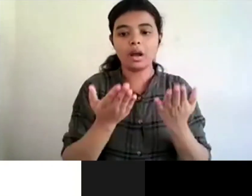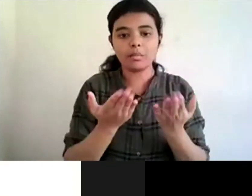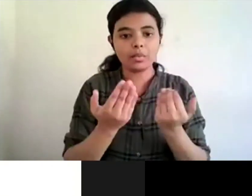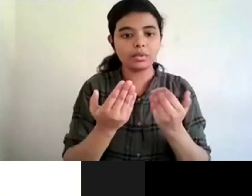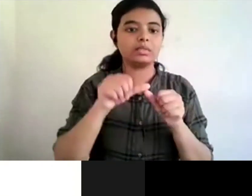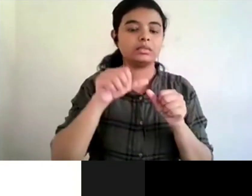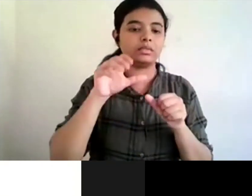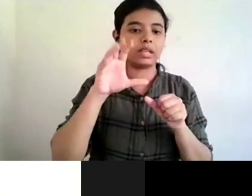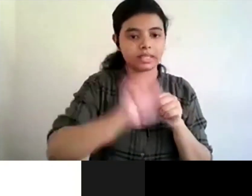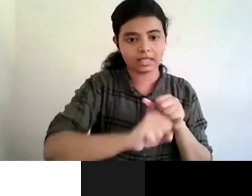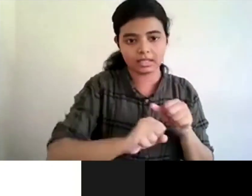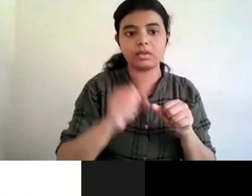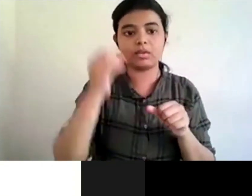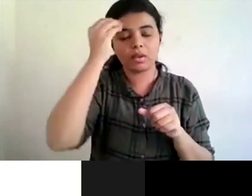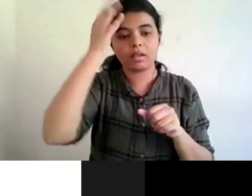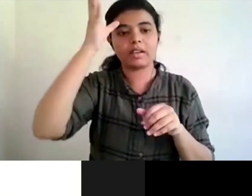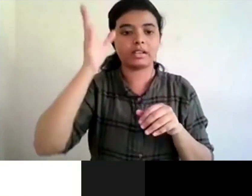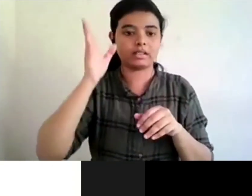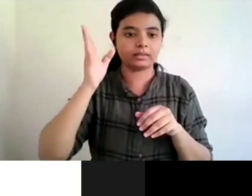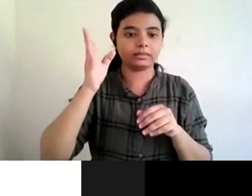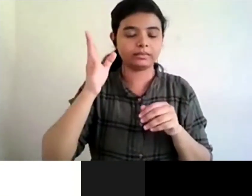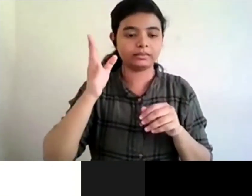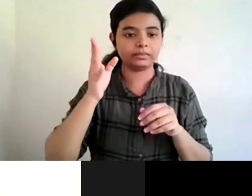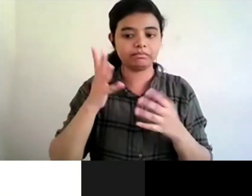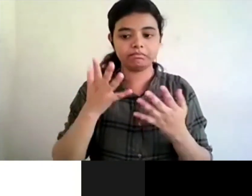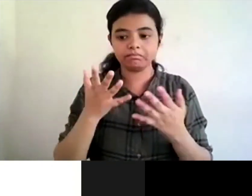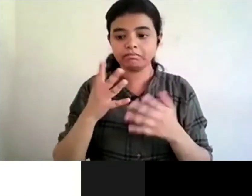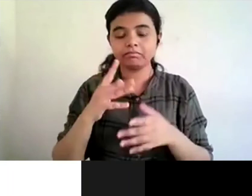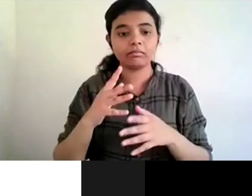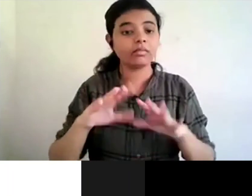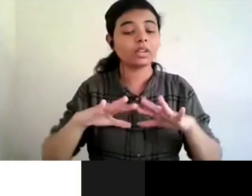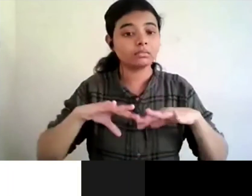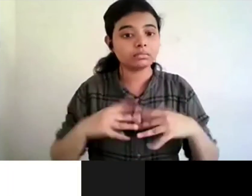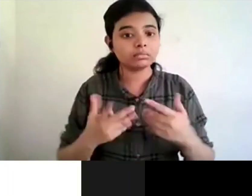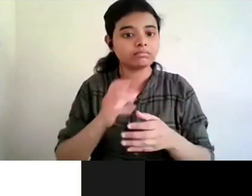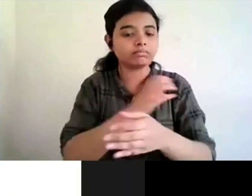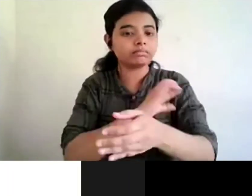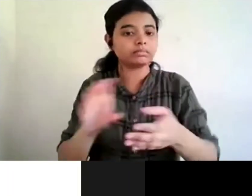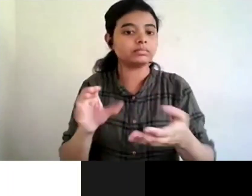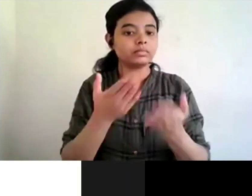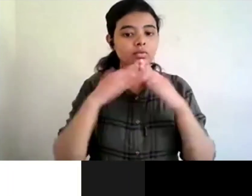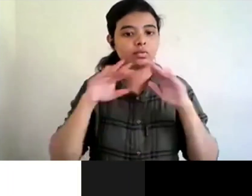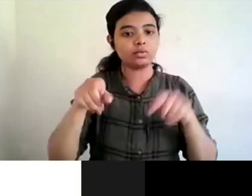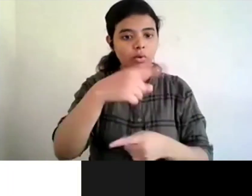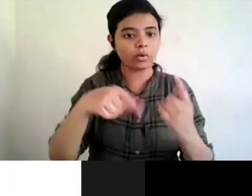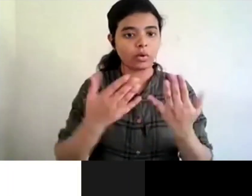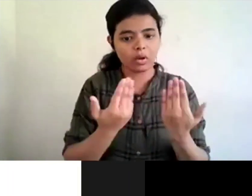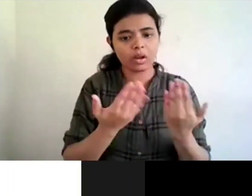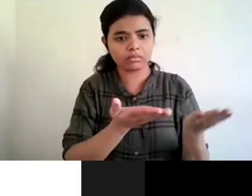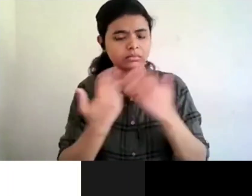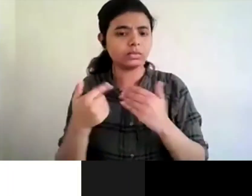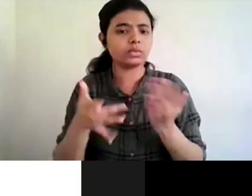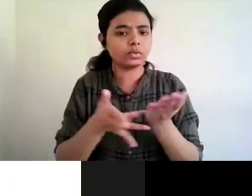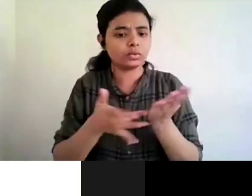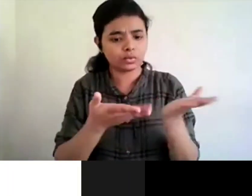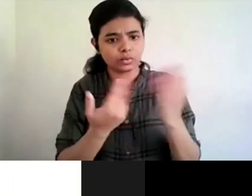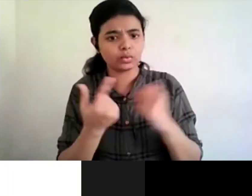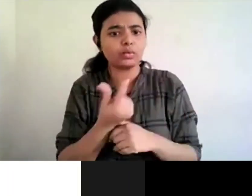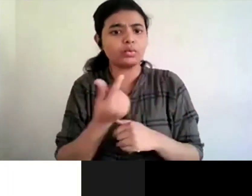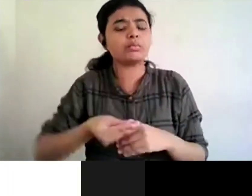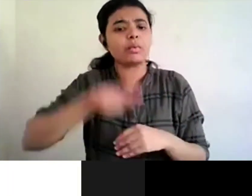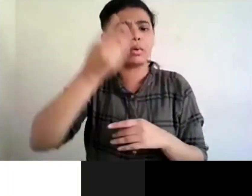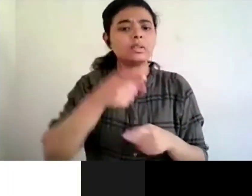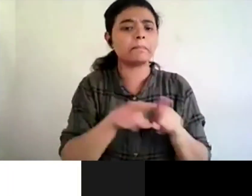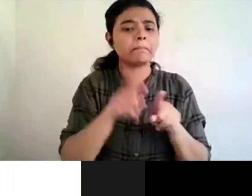uh aware and uh could be enabled could be empowered to use these technologies and how as an